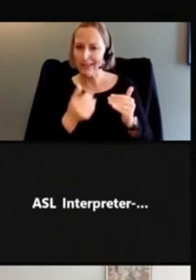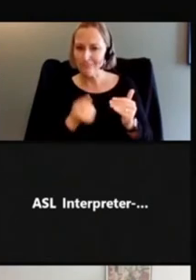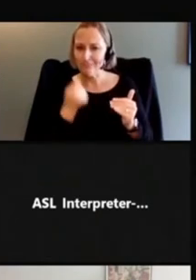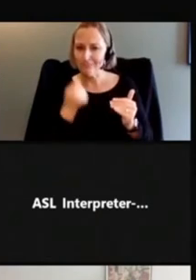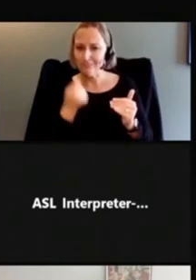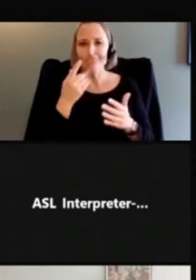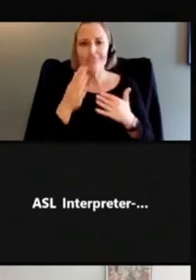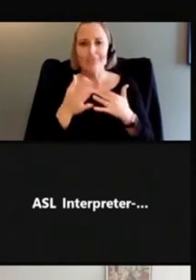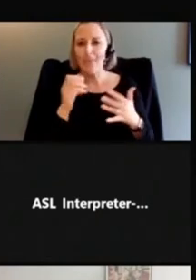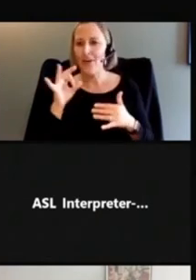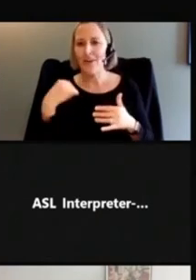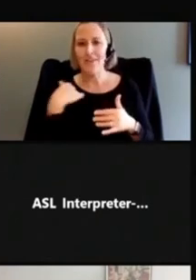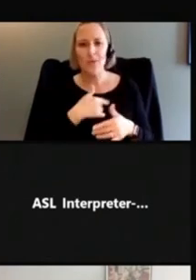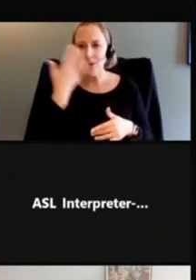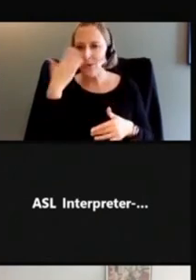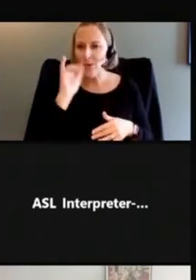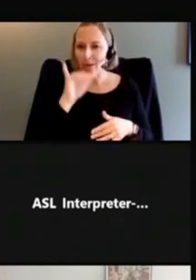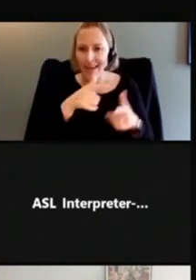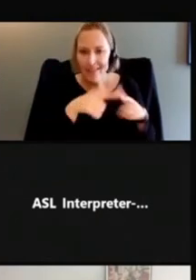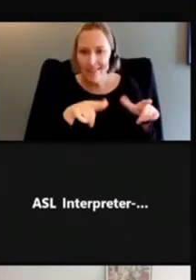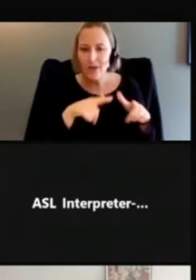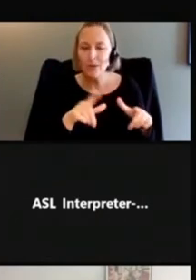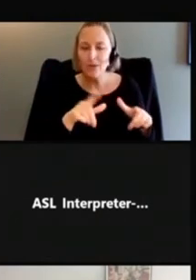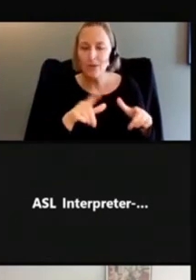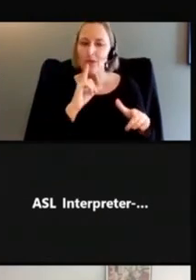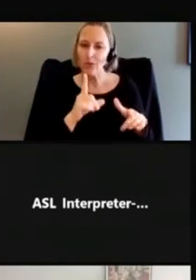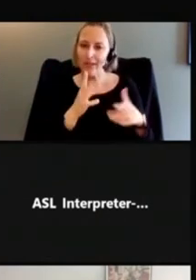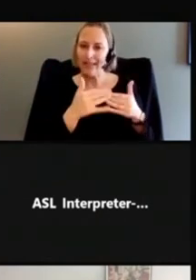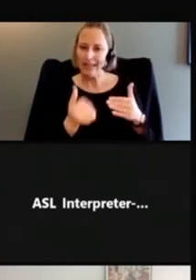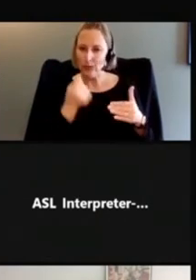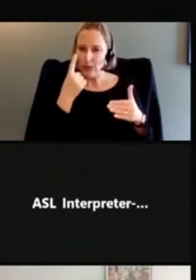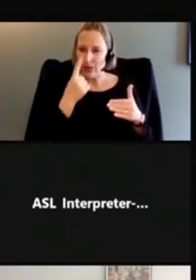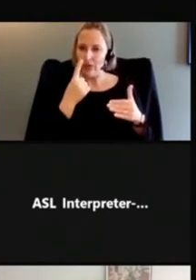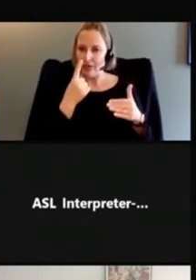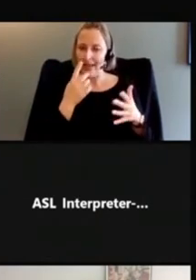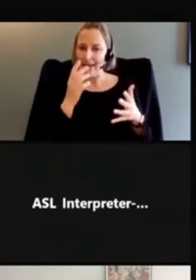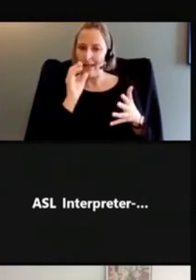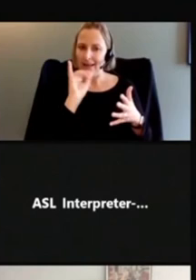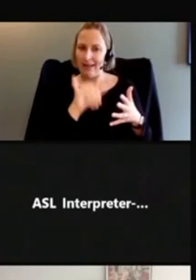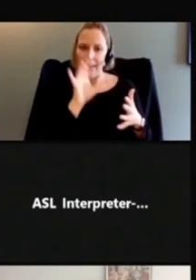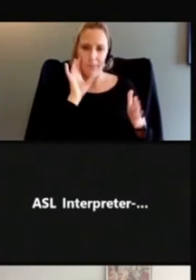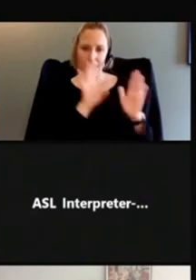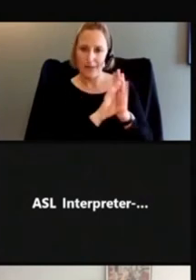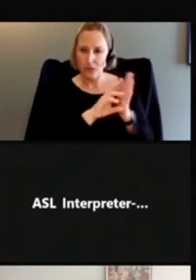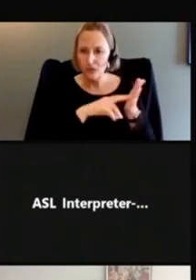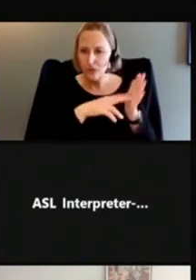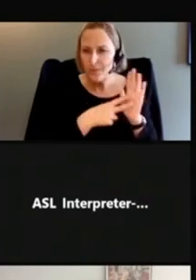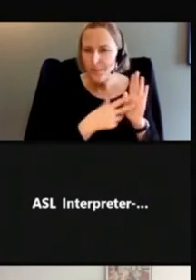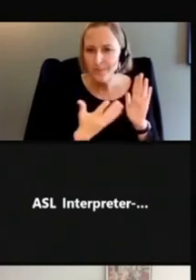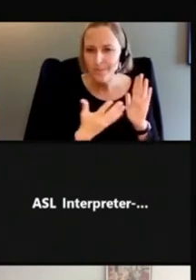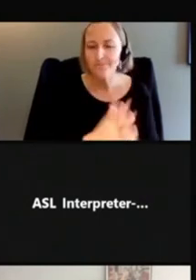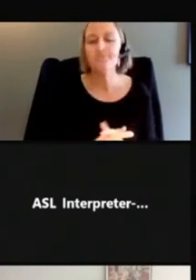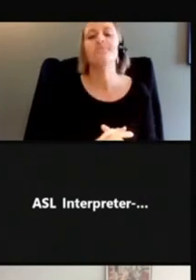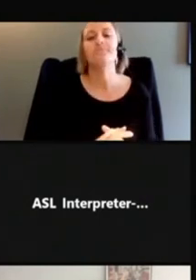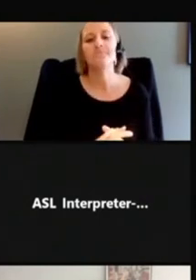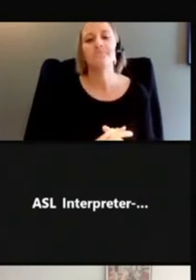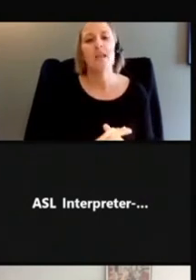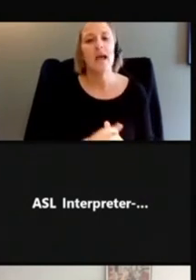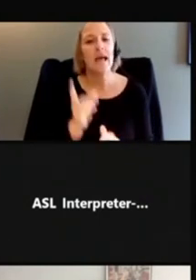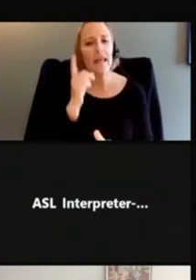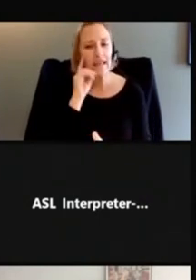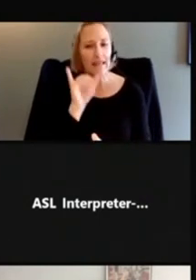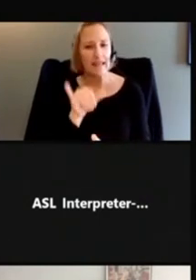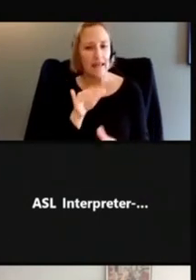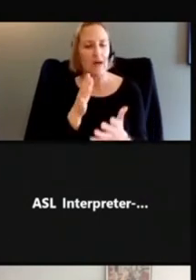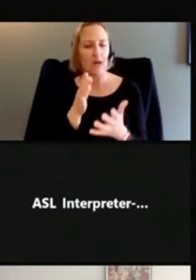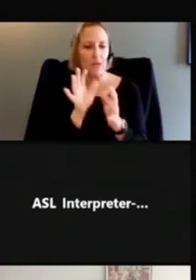the information is, what that information being conveyed is. So I think that was a piece of adding